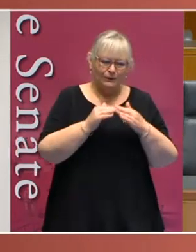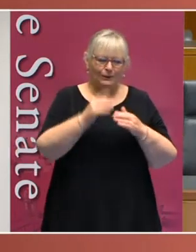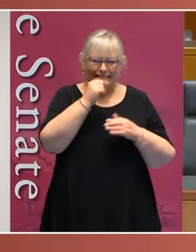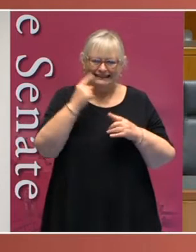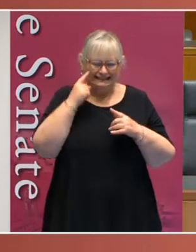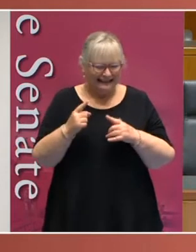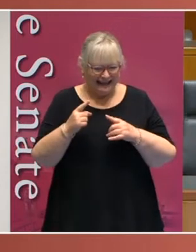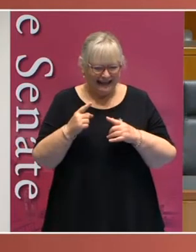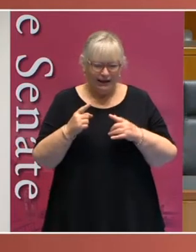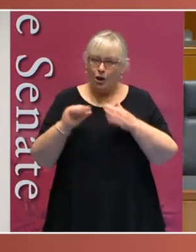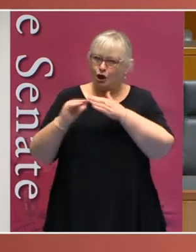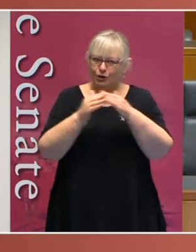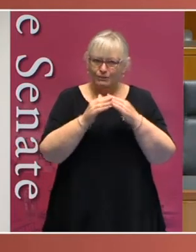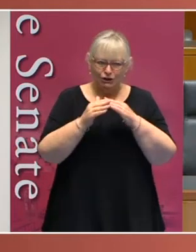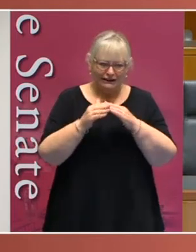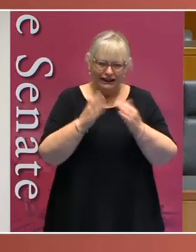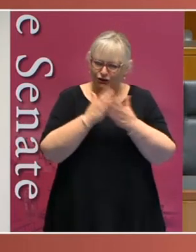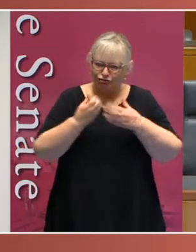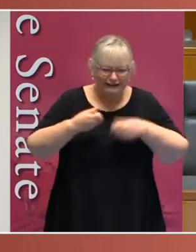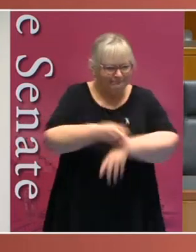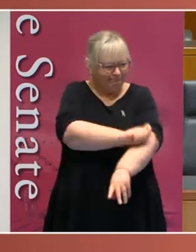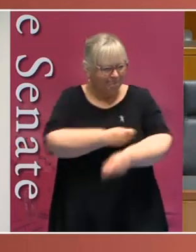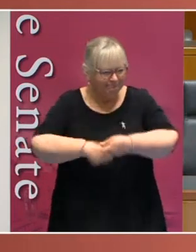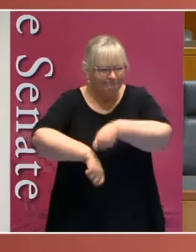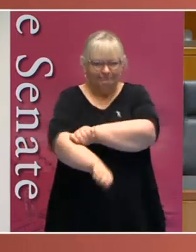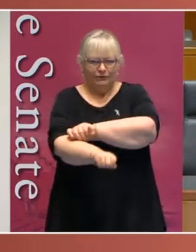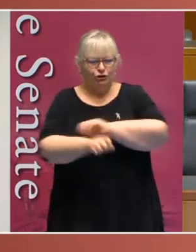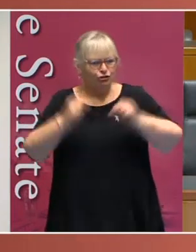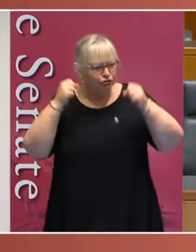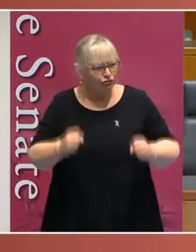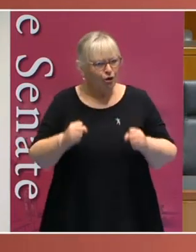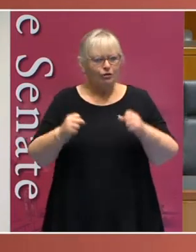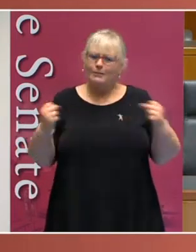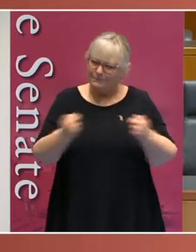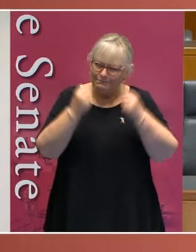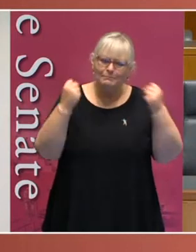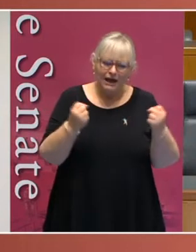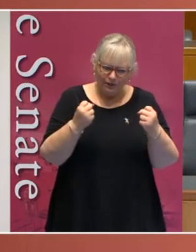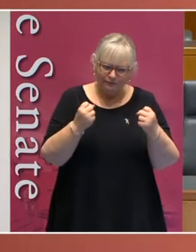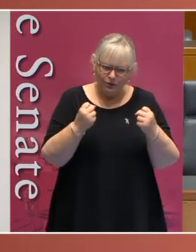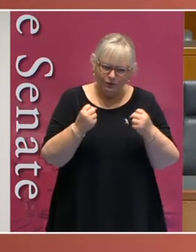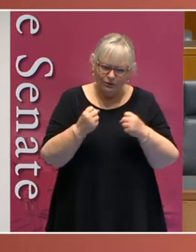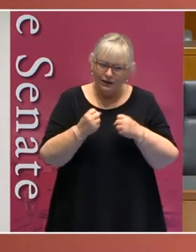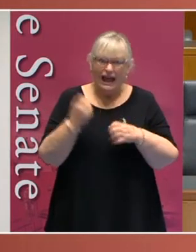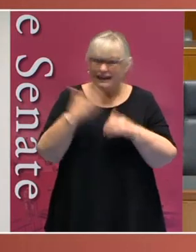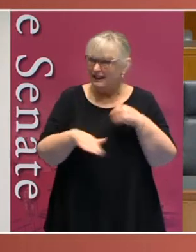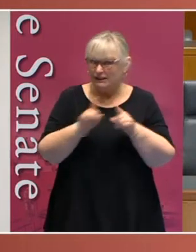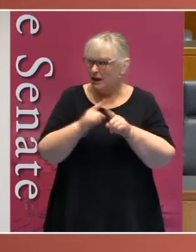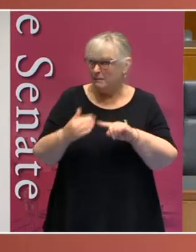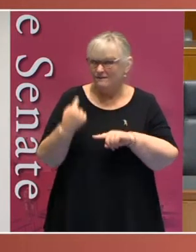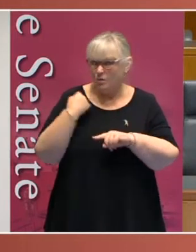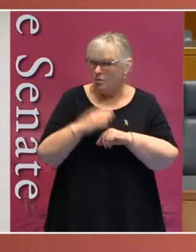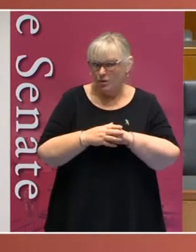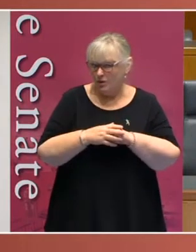see a community that is energised, vibrant and powerful in ways that we have not been